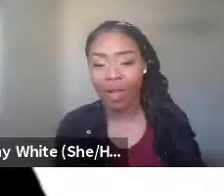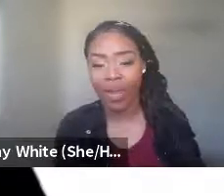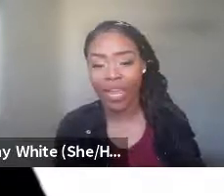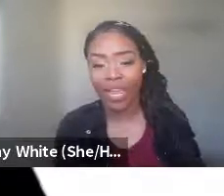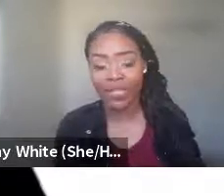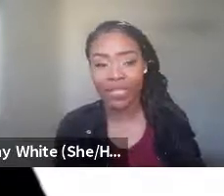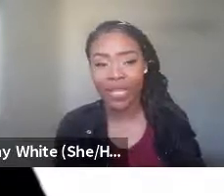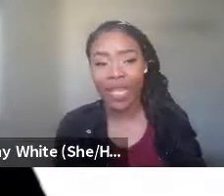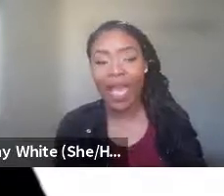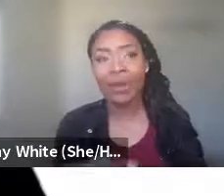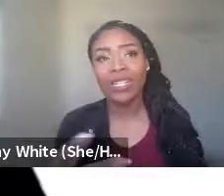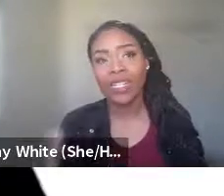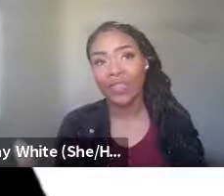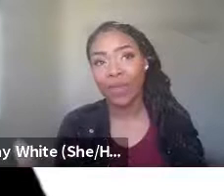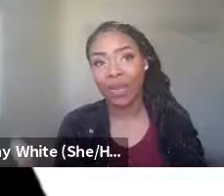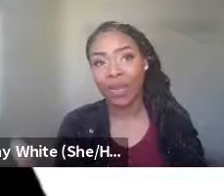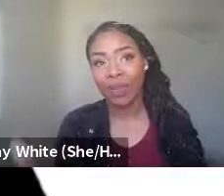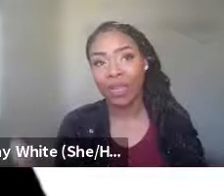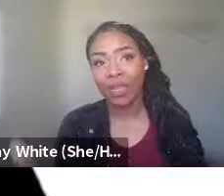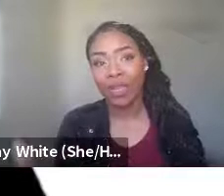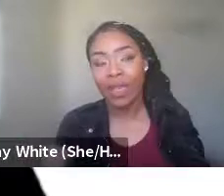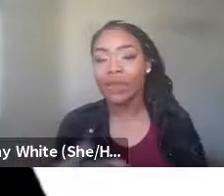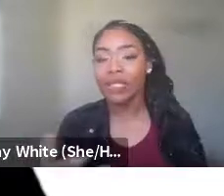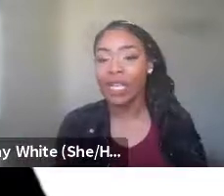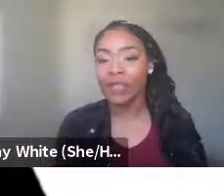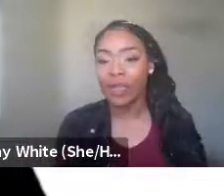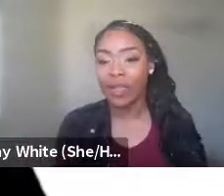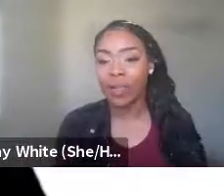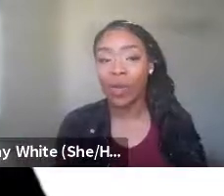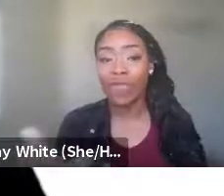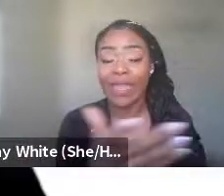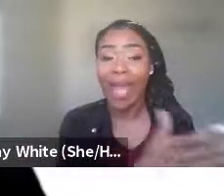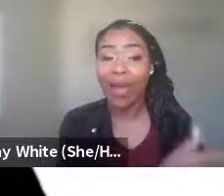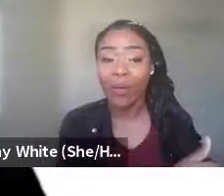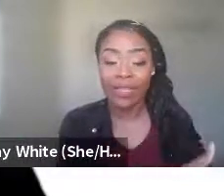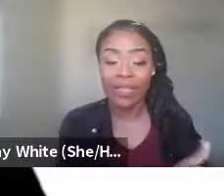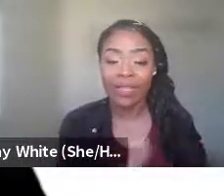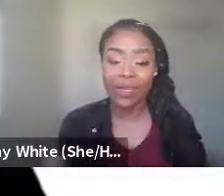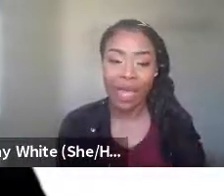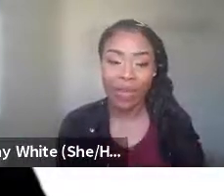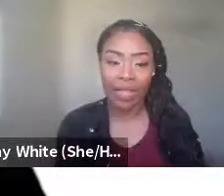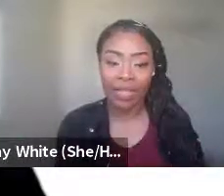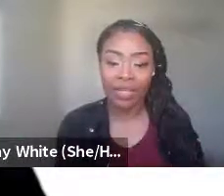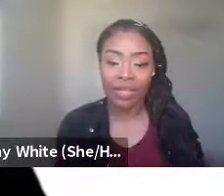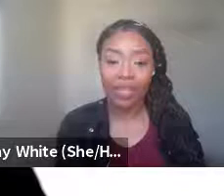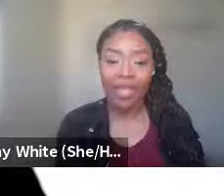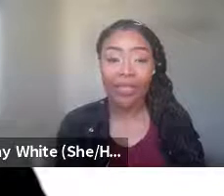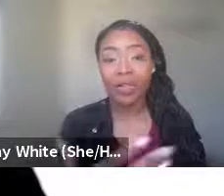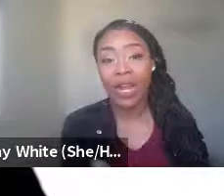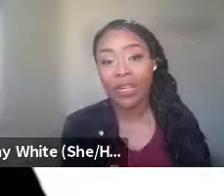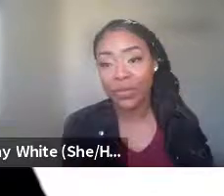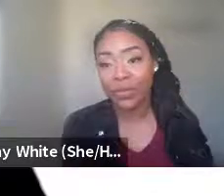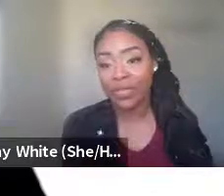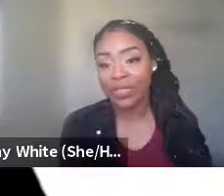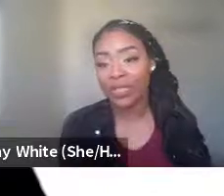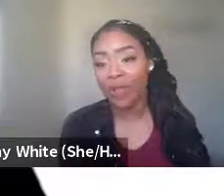giving them the wrong medications. How successful are they going to be? How successful are they going to be when they get out and they continue that medication? And